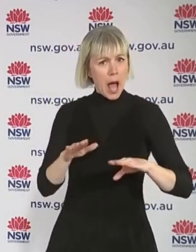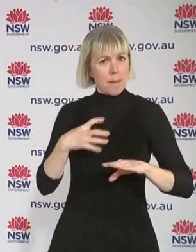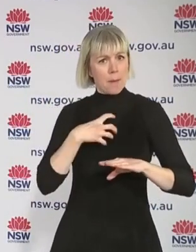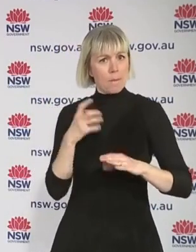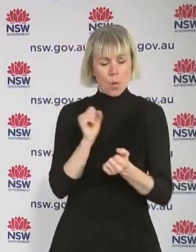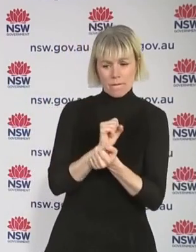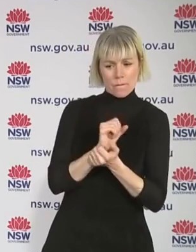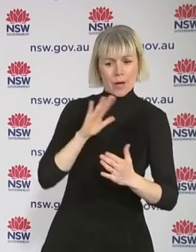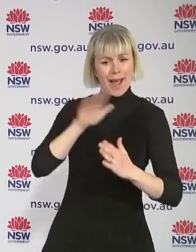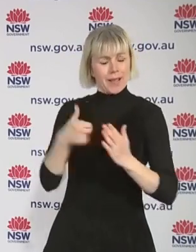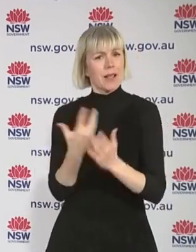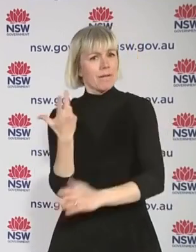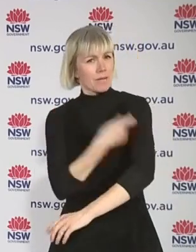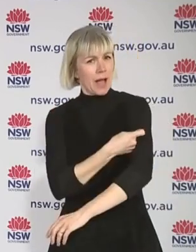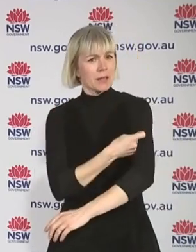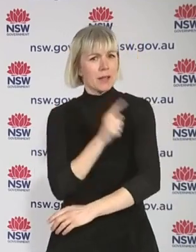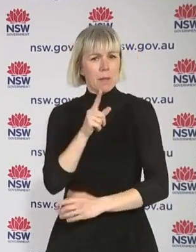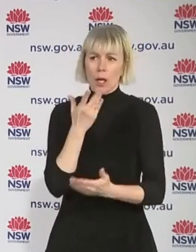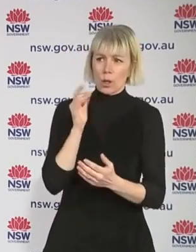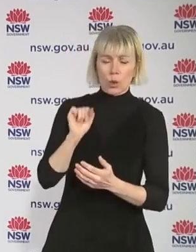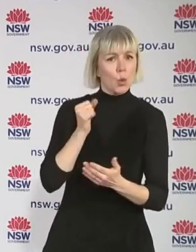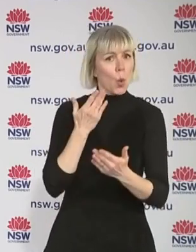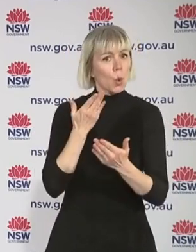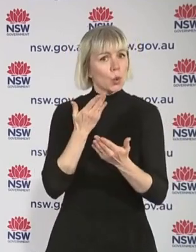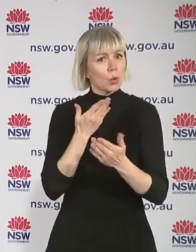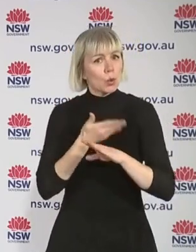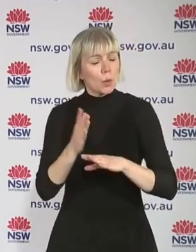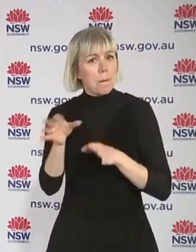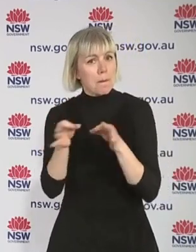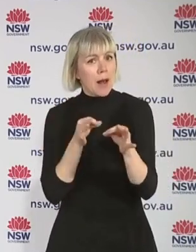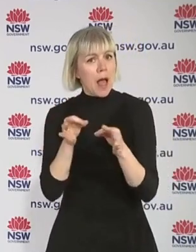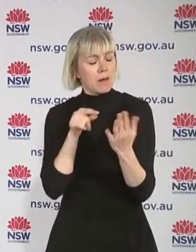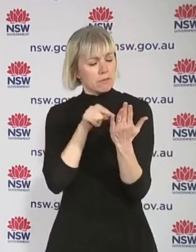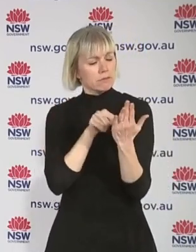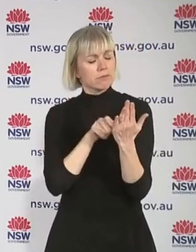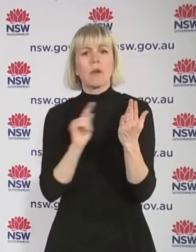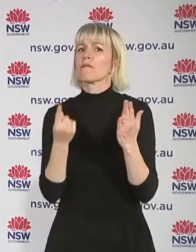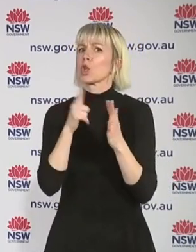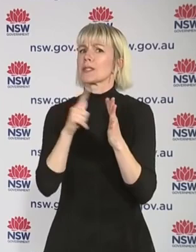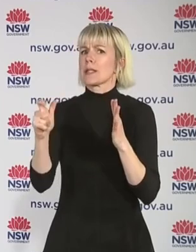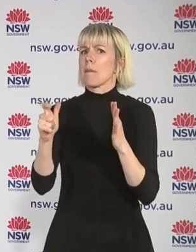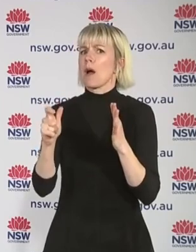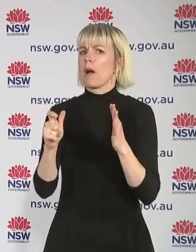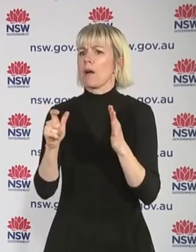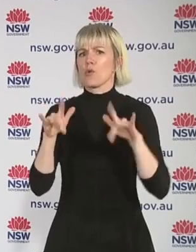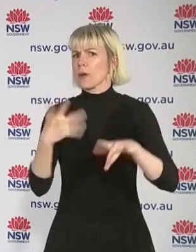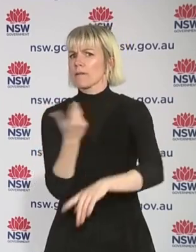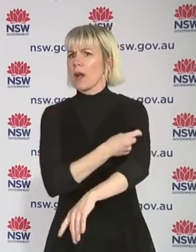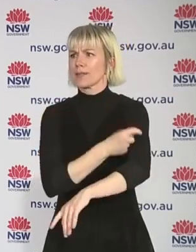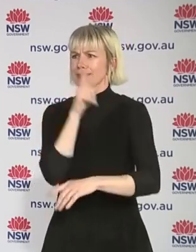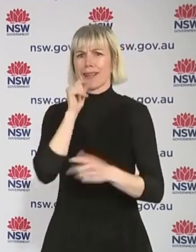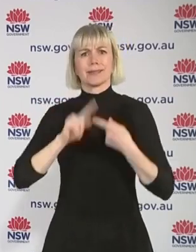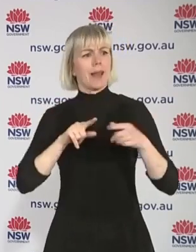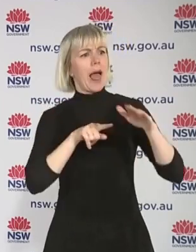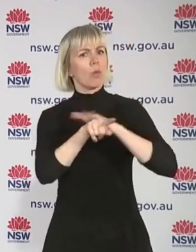this plan, on the 1st of December, anti-vaxxers will have exactly the same freedoms as everybody else and a raft